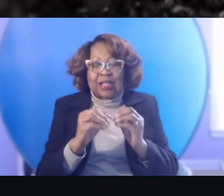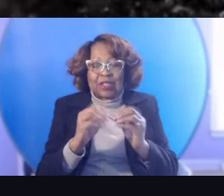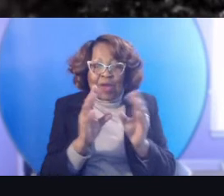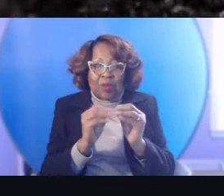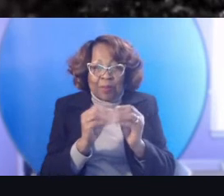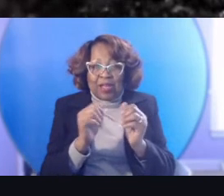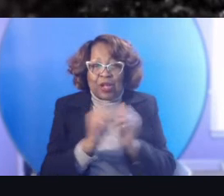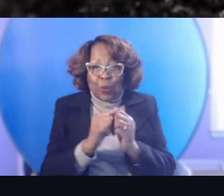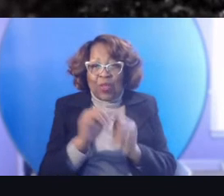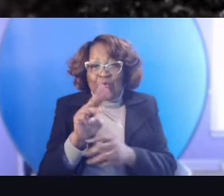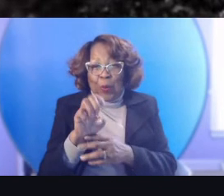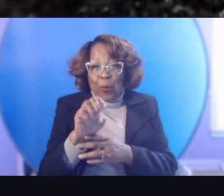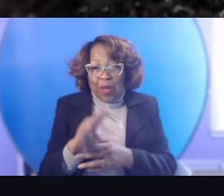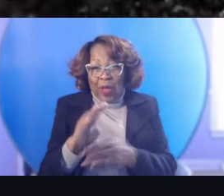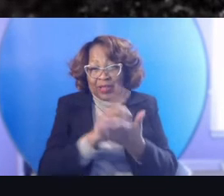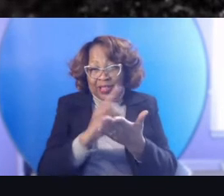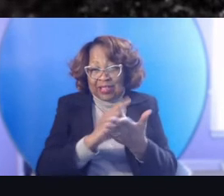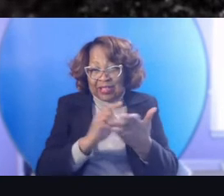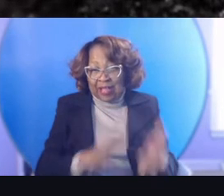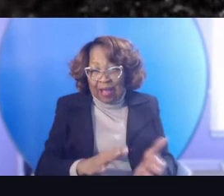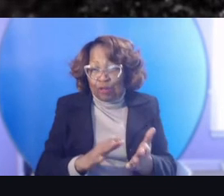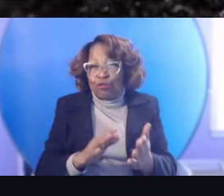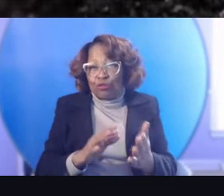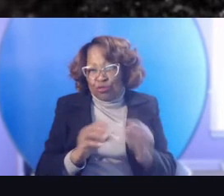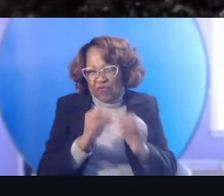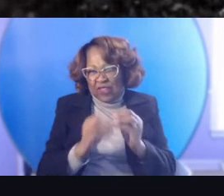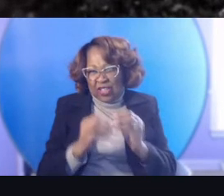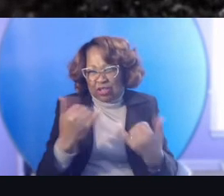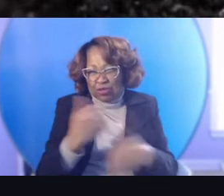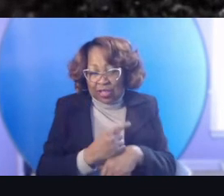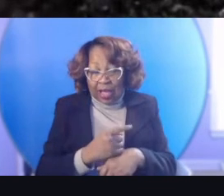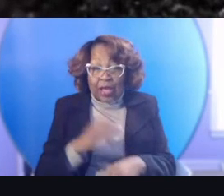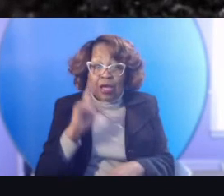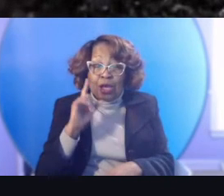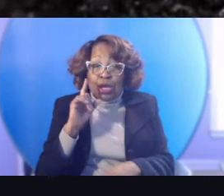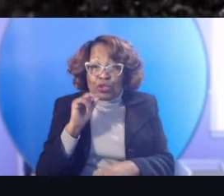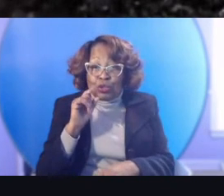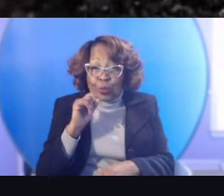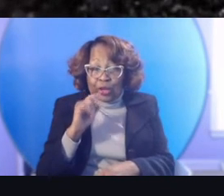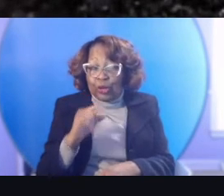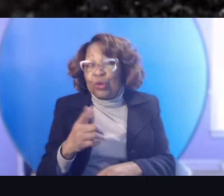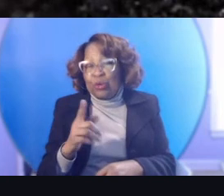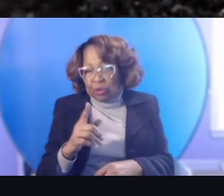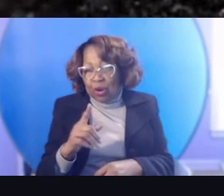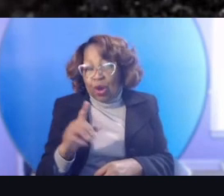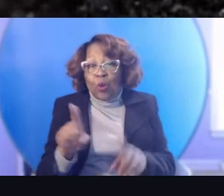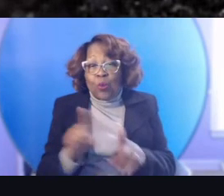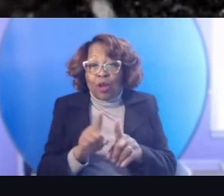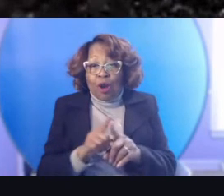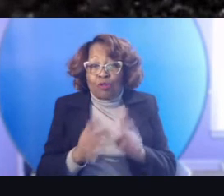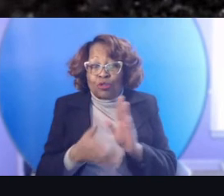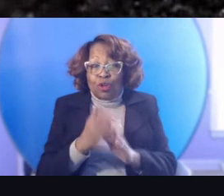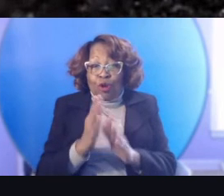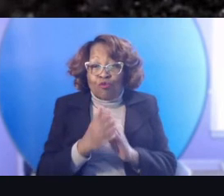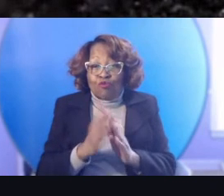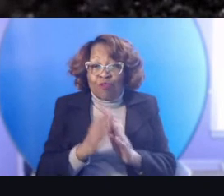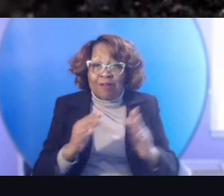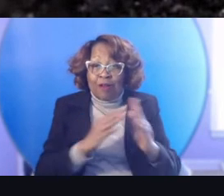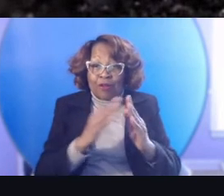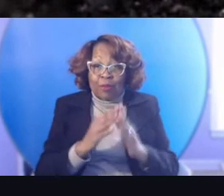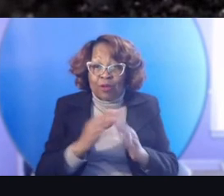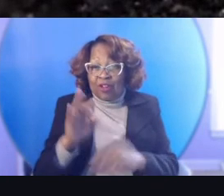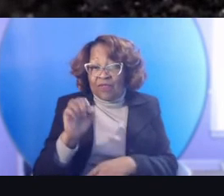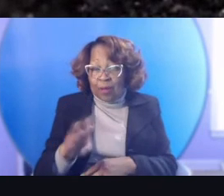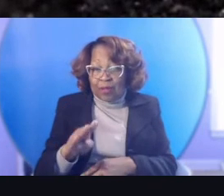fix it today. Instagram at we, so we grow and Twitter, Twitter at we, so we grow. We also run our community on Facebook called